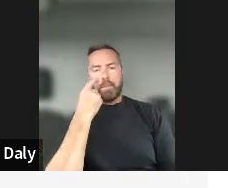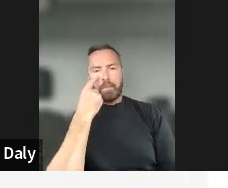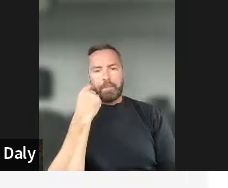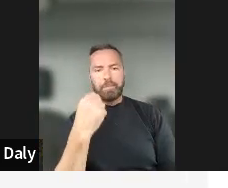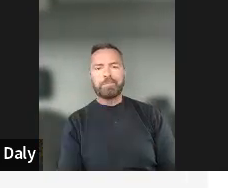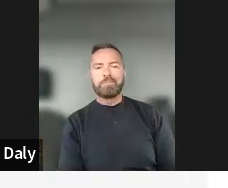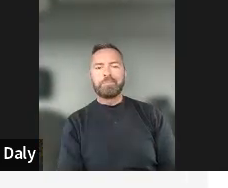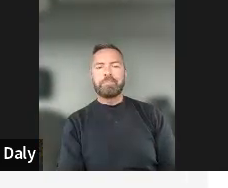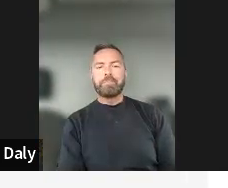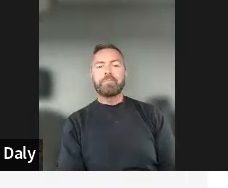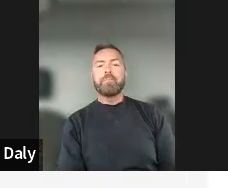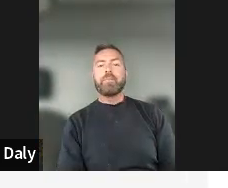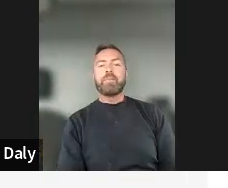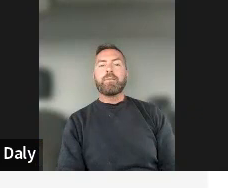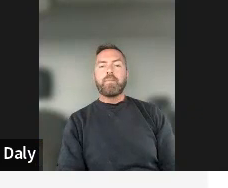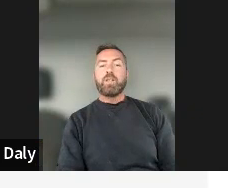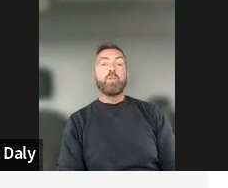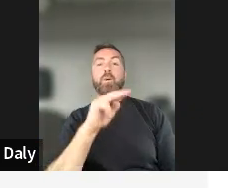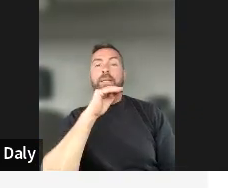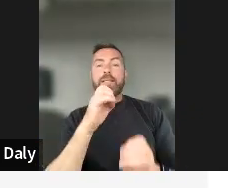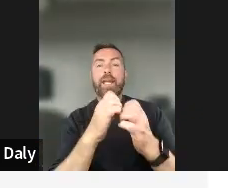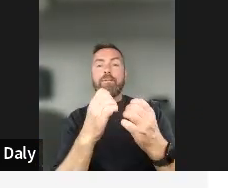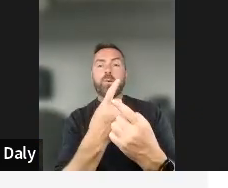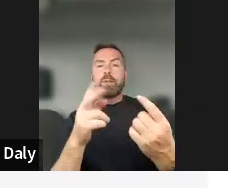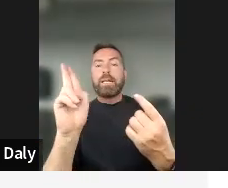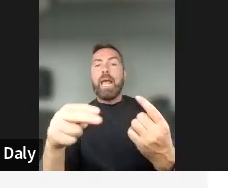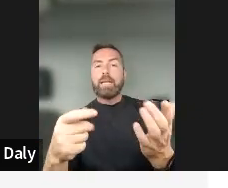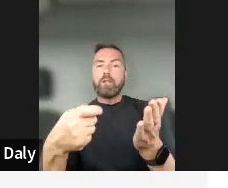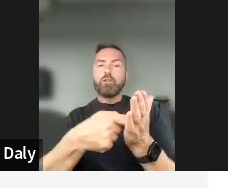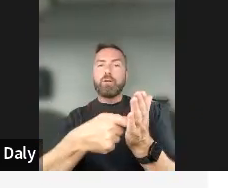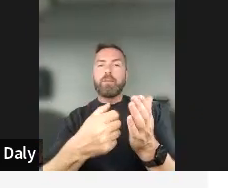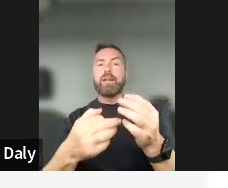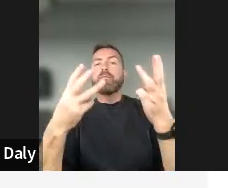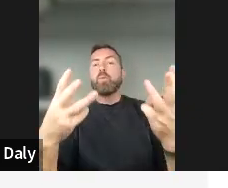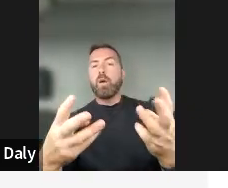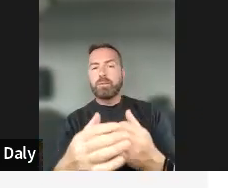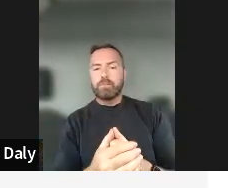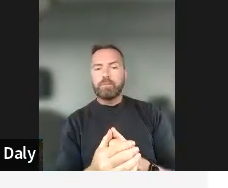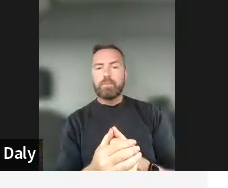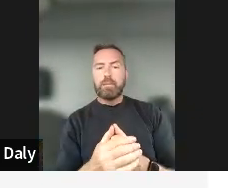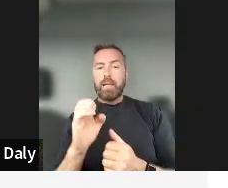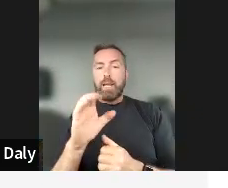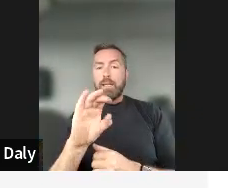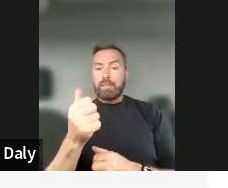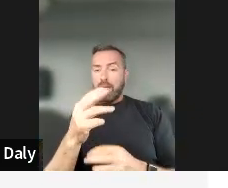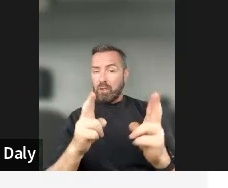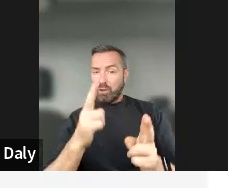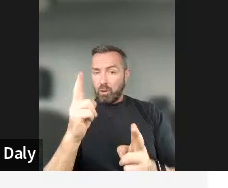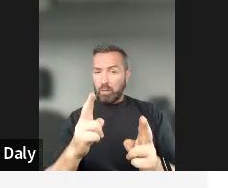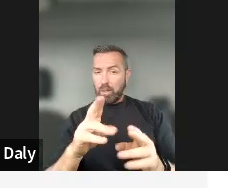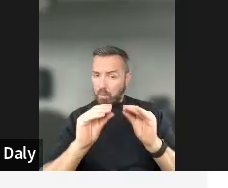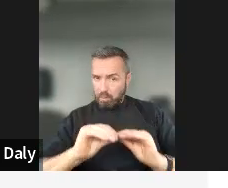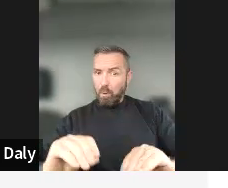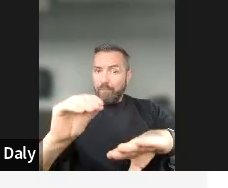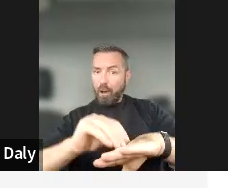So everyone will contribute if they want to. Okay, Elisa, what do you think? So do we move on? Yes, sure.